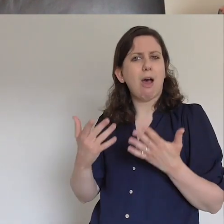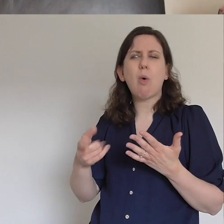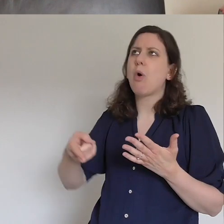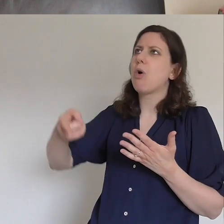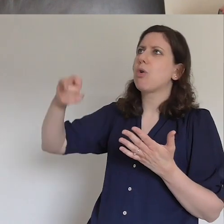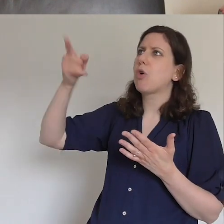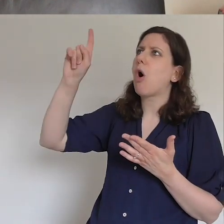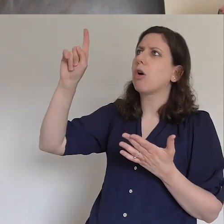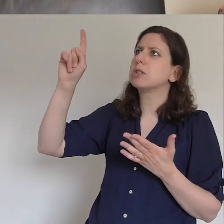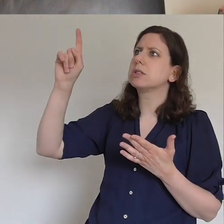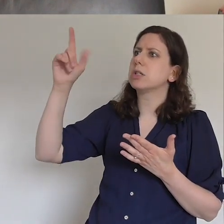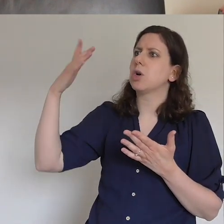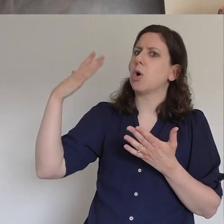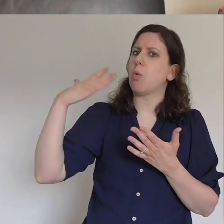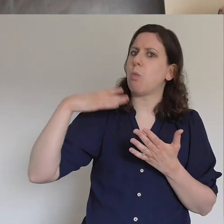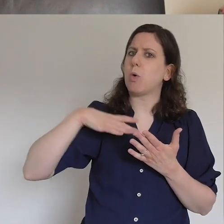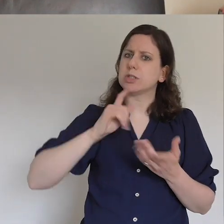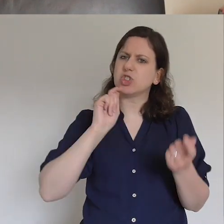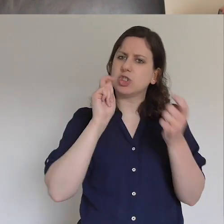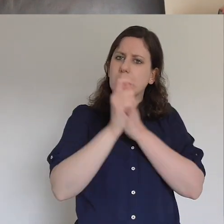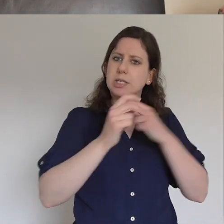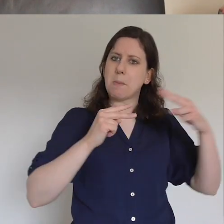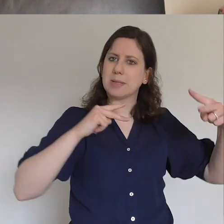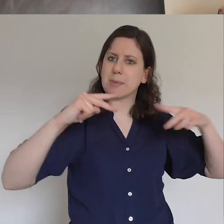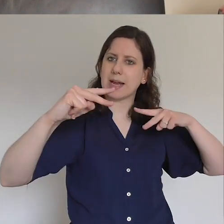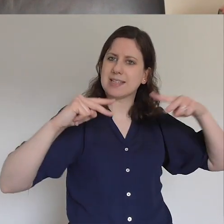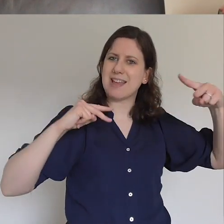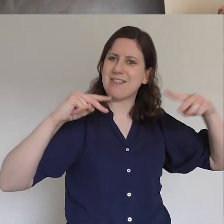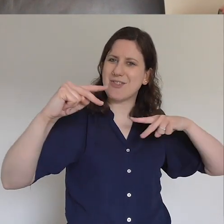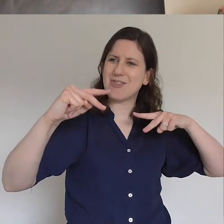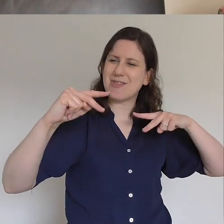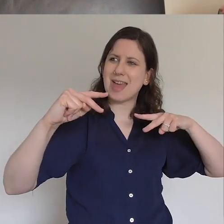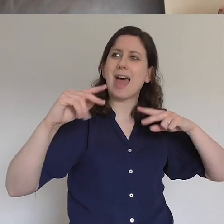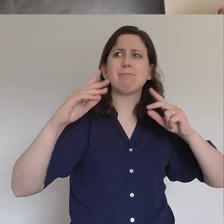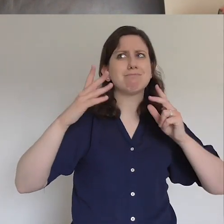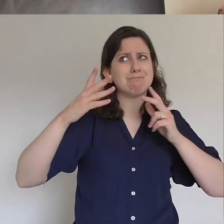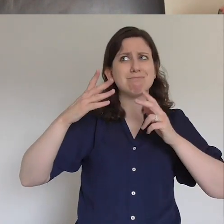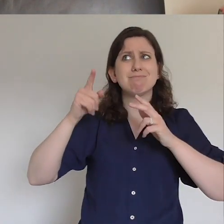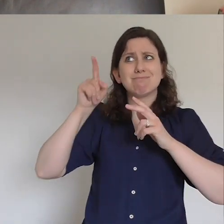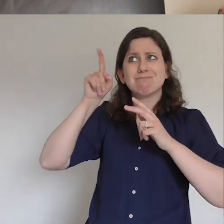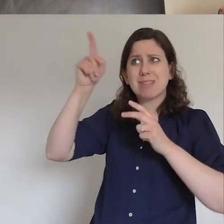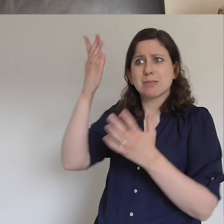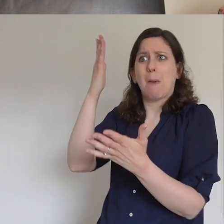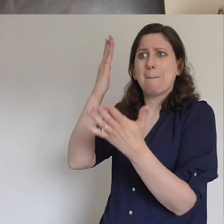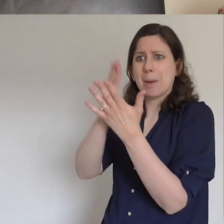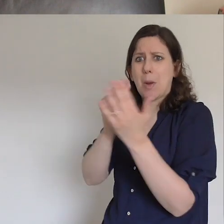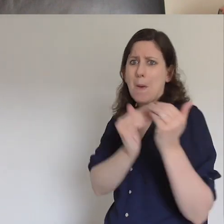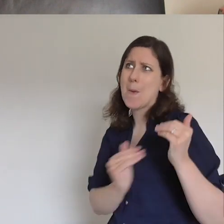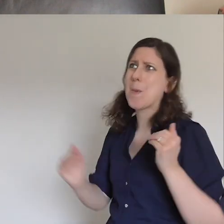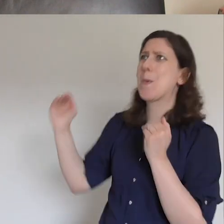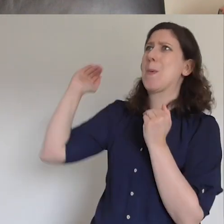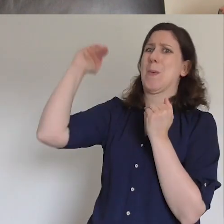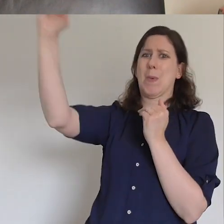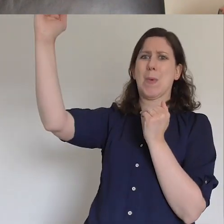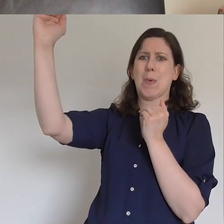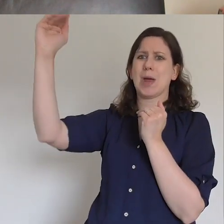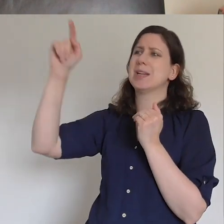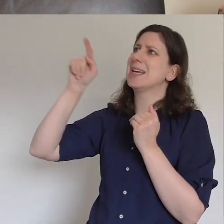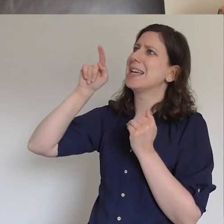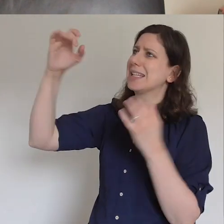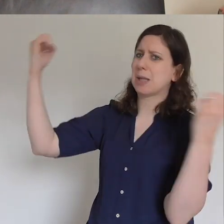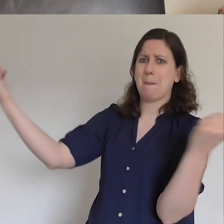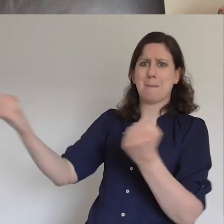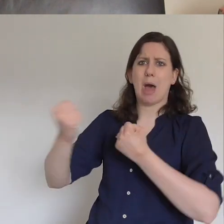that he is greater and that he is more powerful and that actually Christianity will never be swept away.